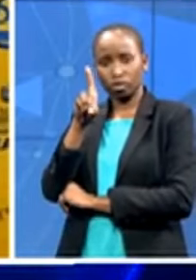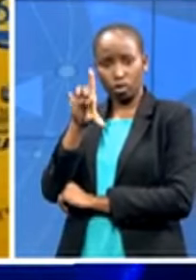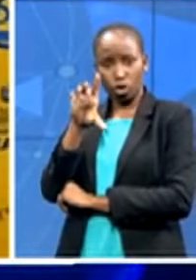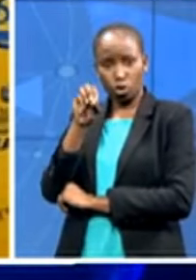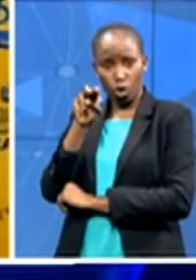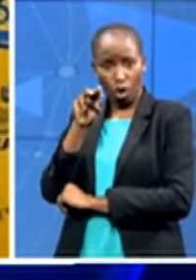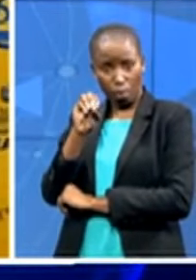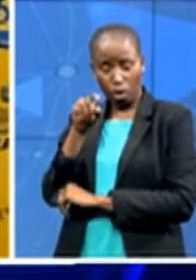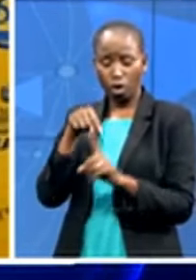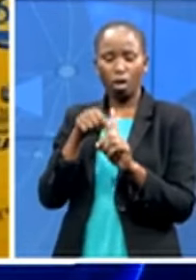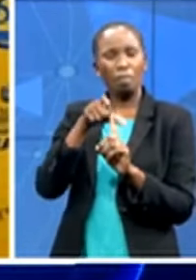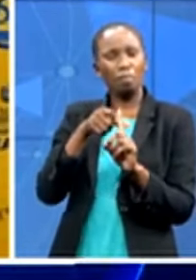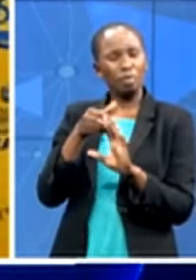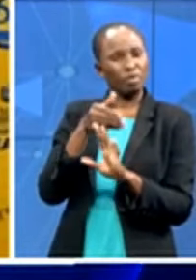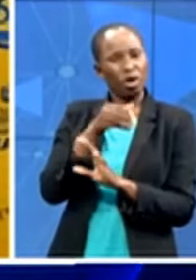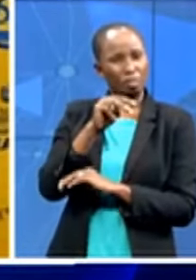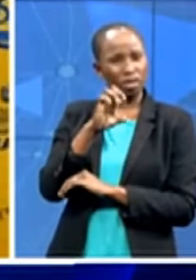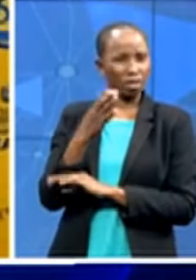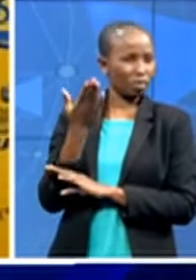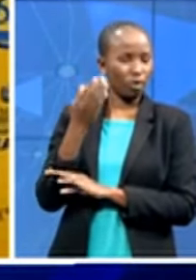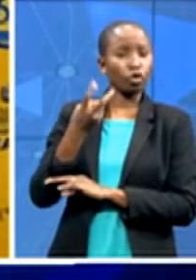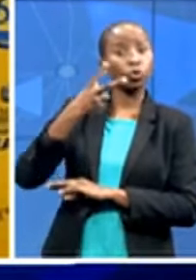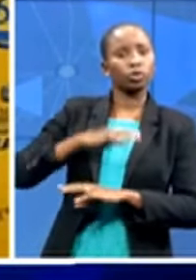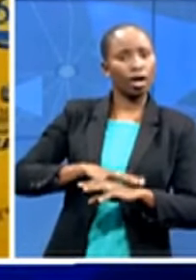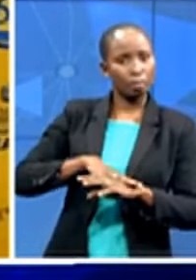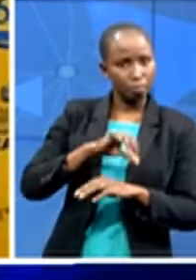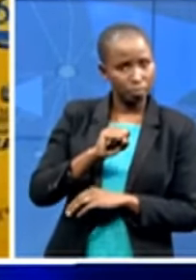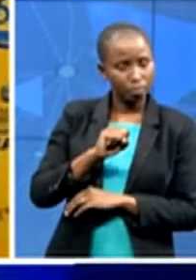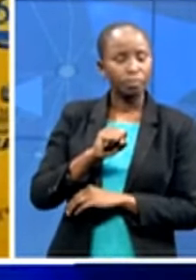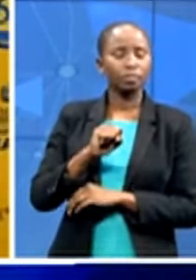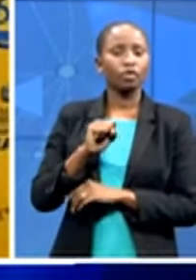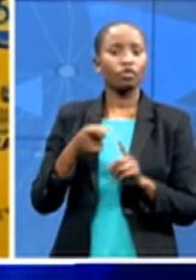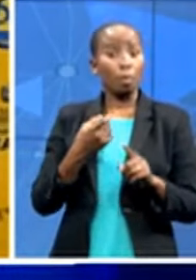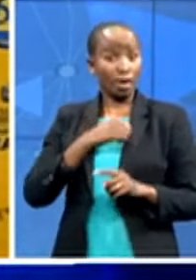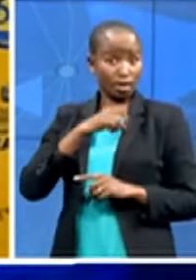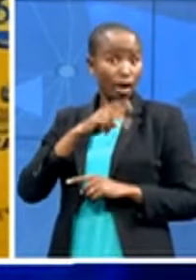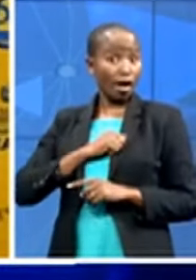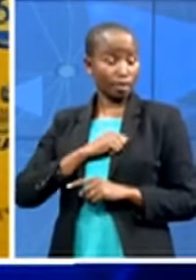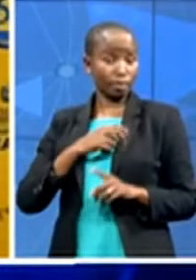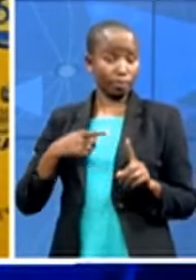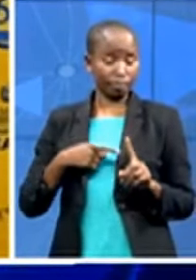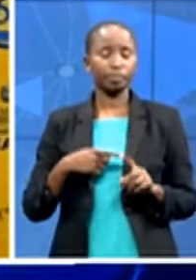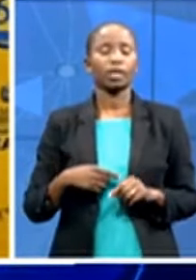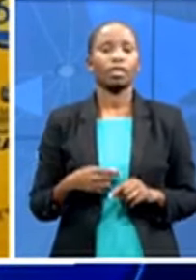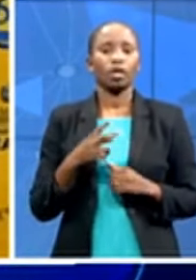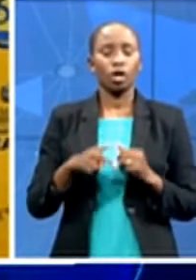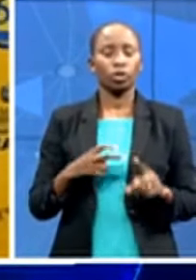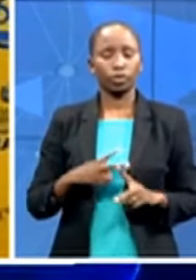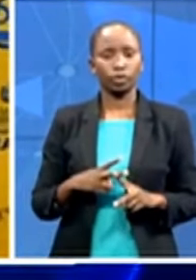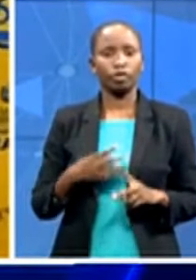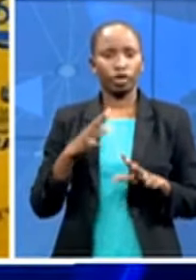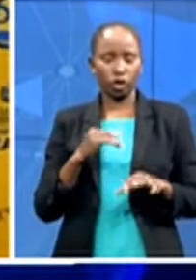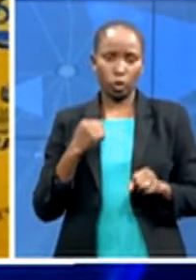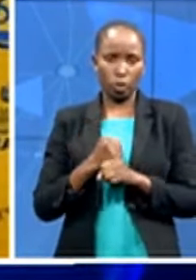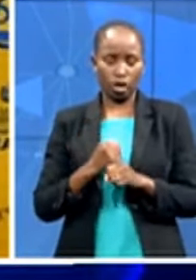two terms at the qwazibu nadal and also recently he was the chief person of the portfolio